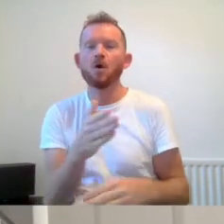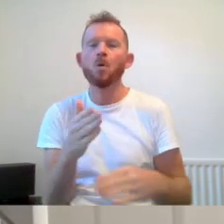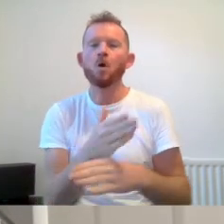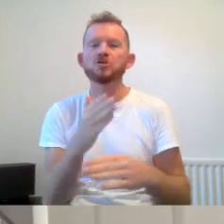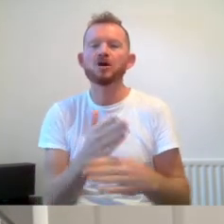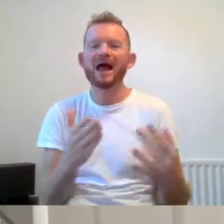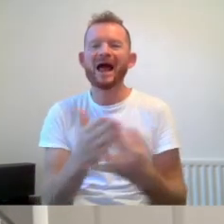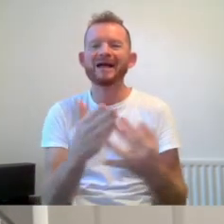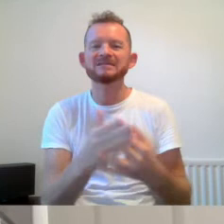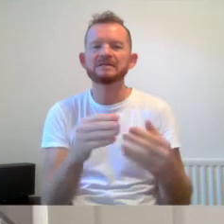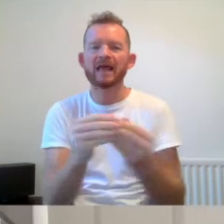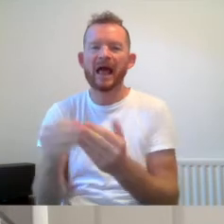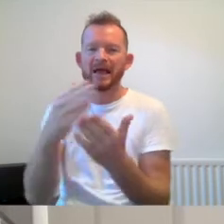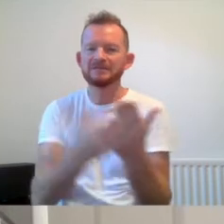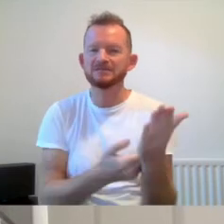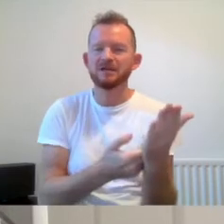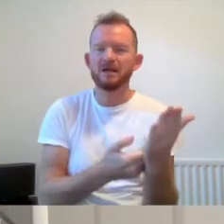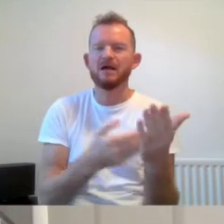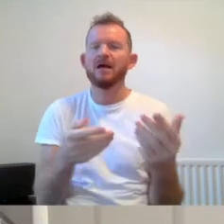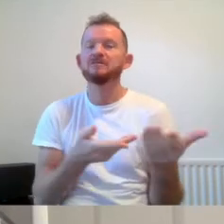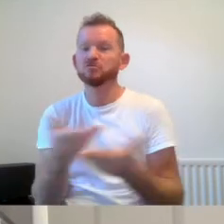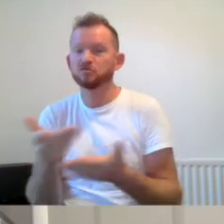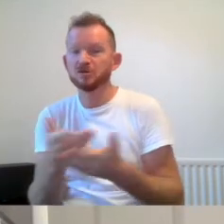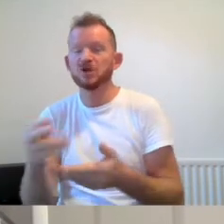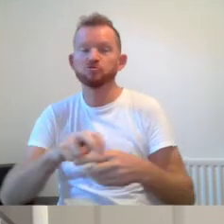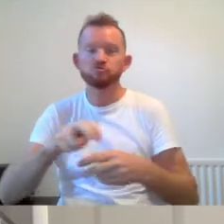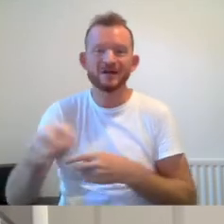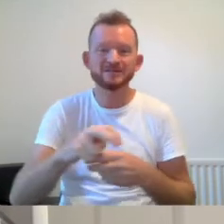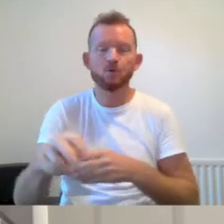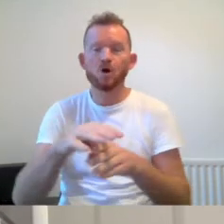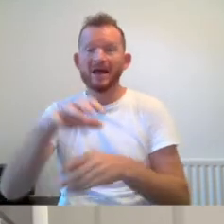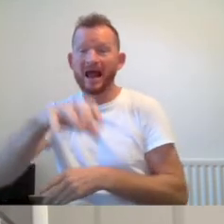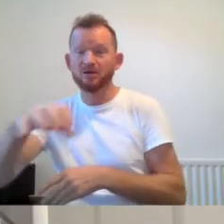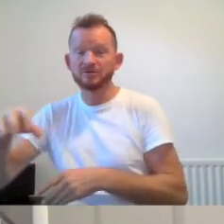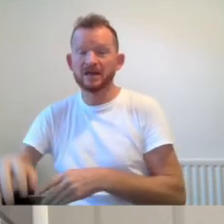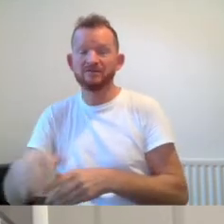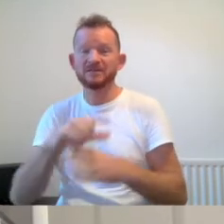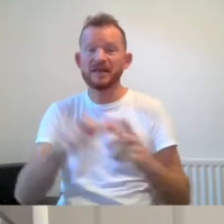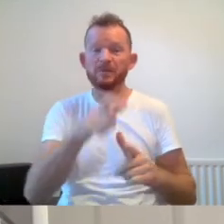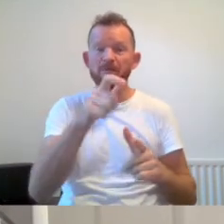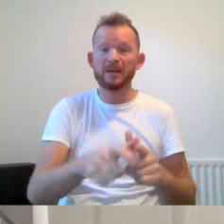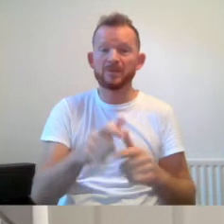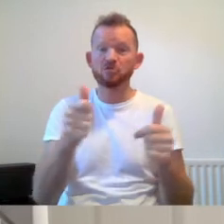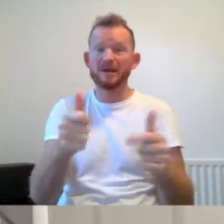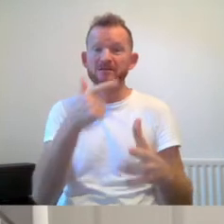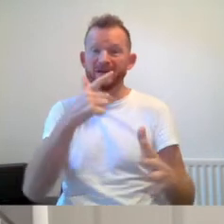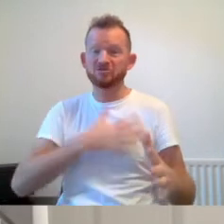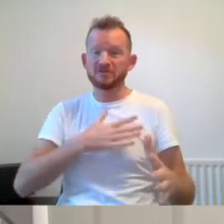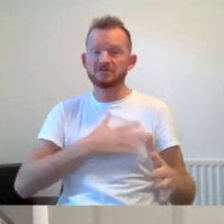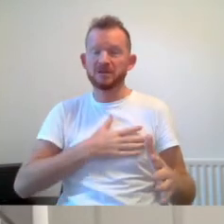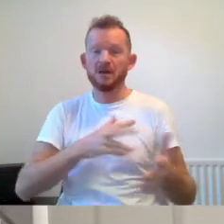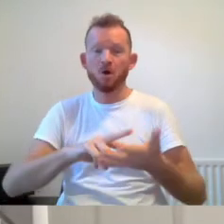took part in discussions about transport and housing for disabled people in Greater Manchester, organised and attended conferences